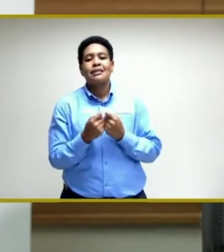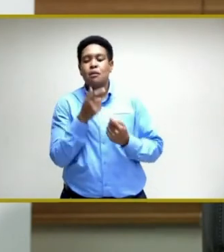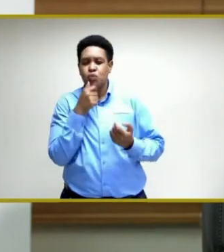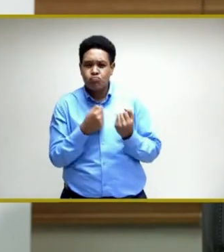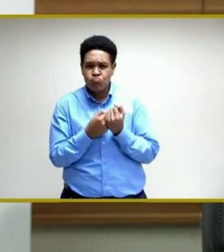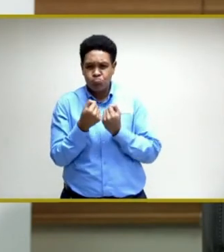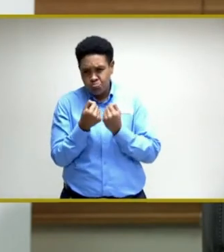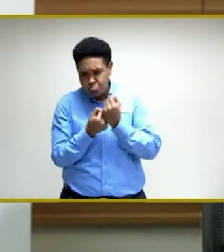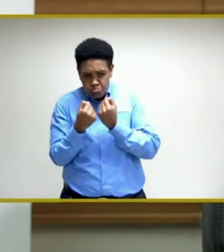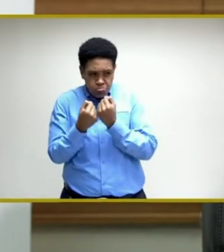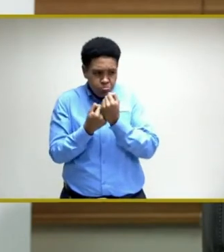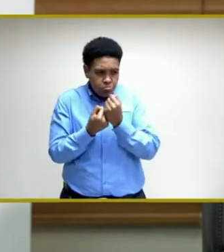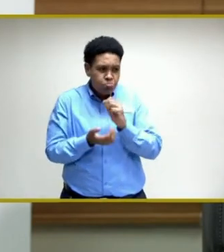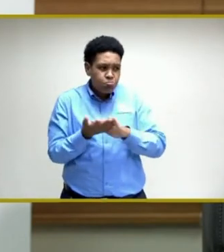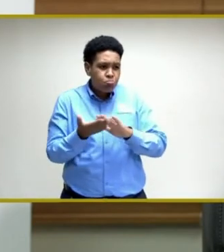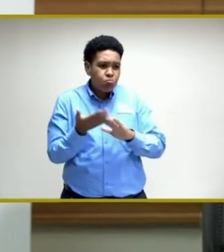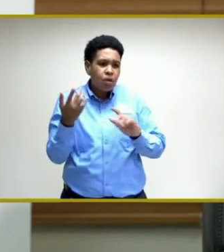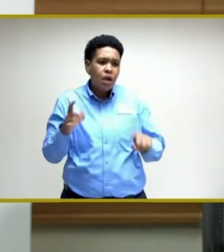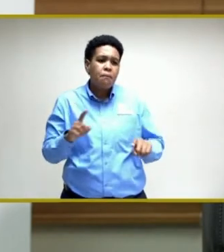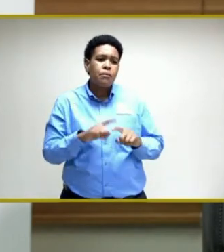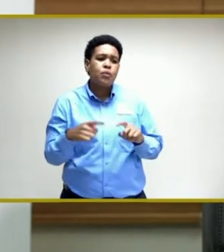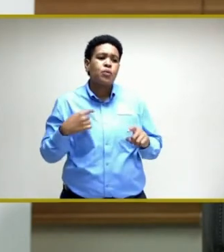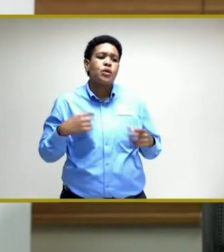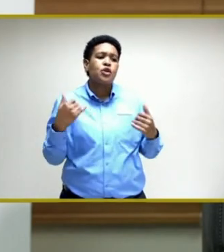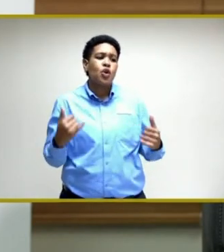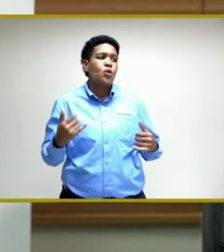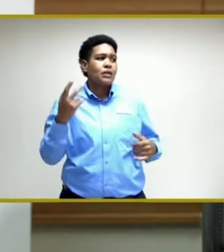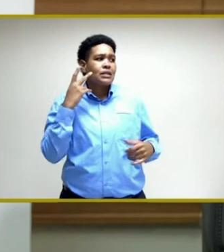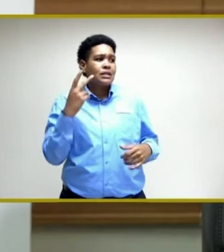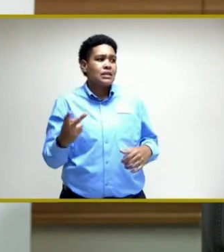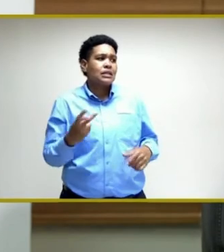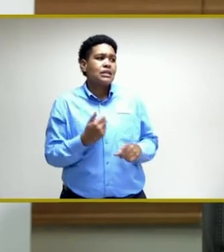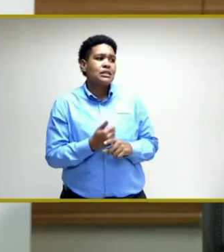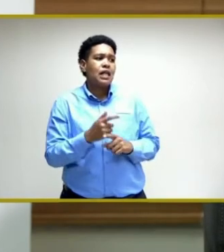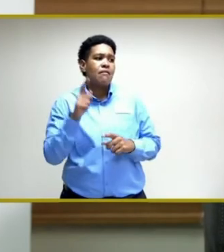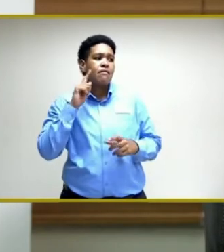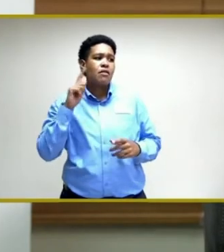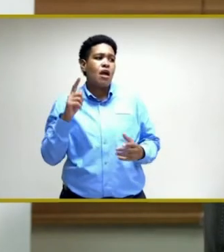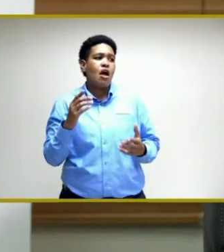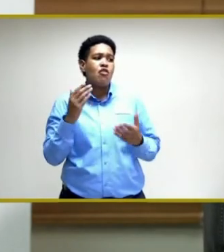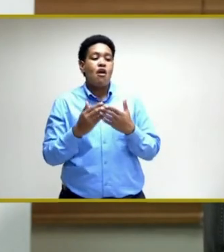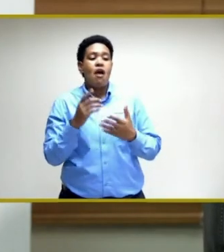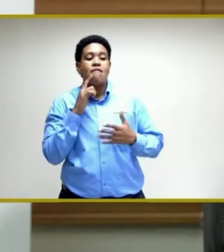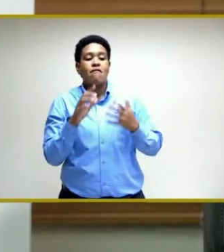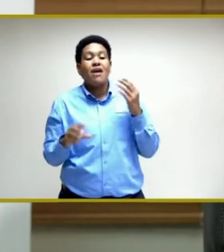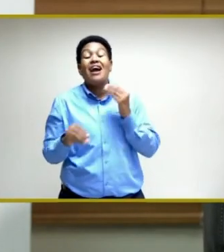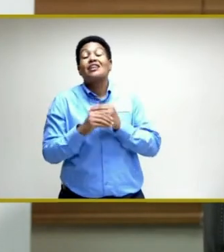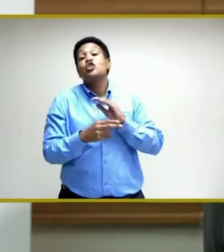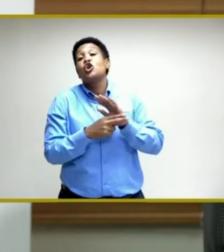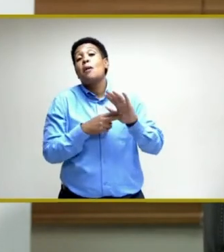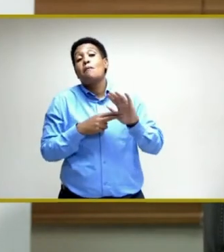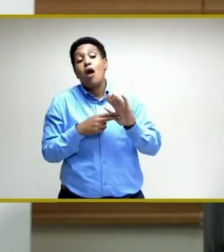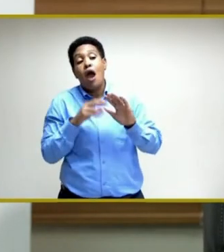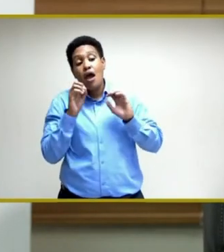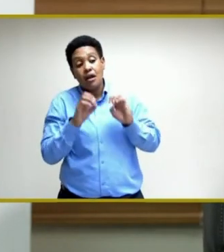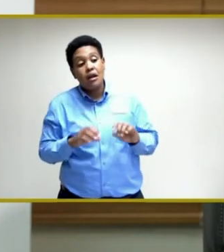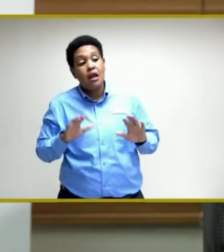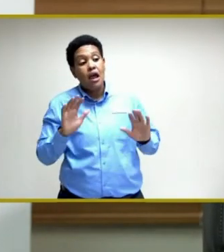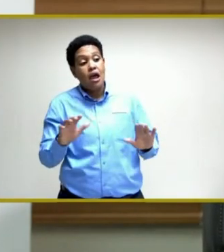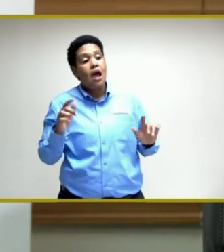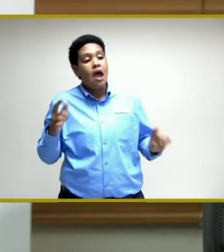support. But we are now seeing the arrival of additional brands. And